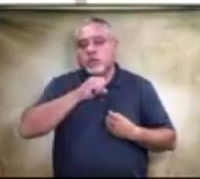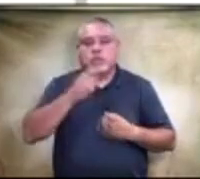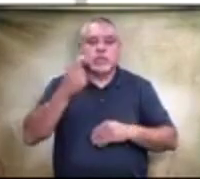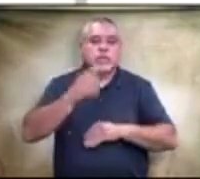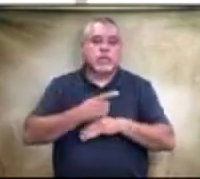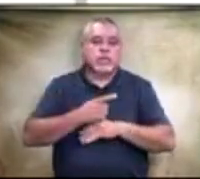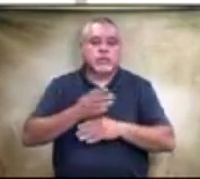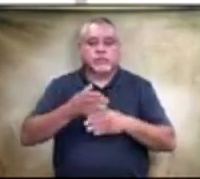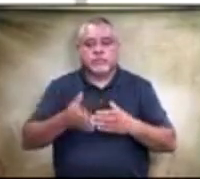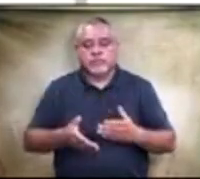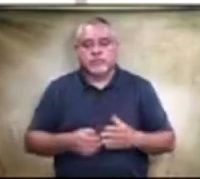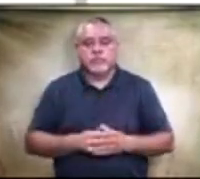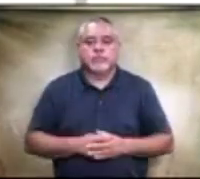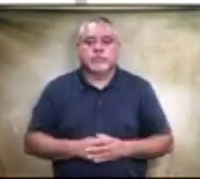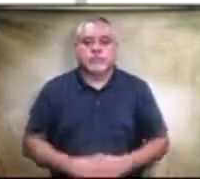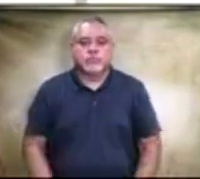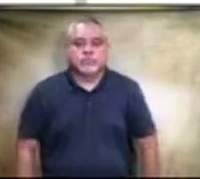okay thank you